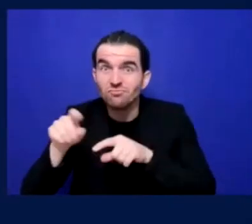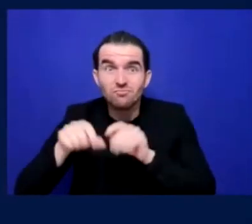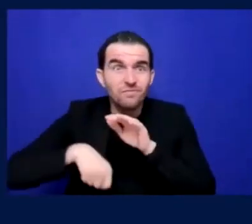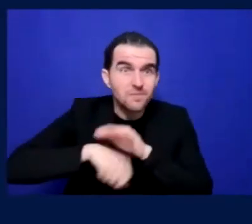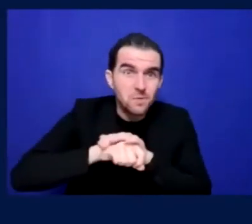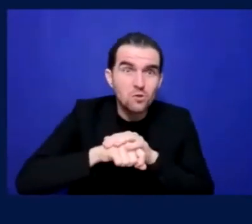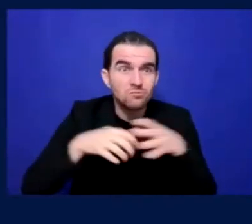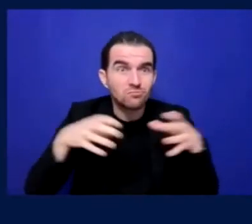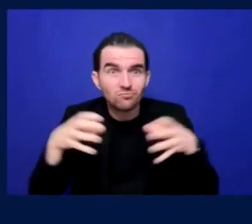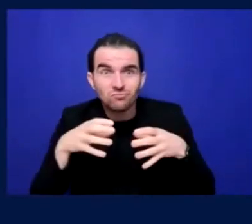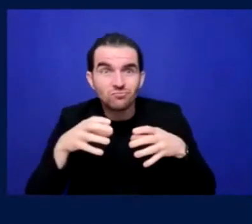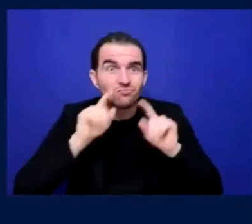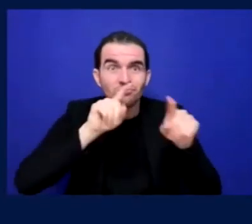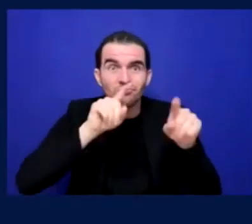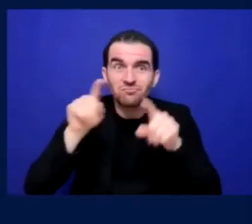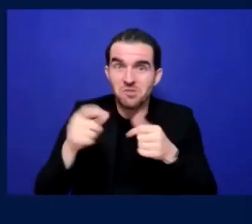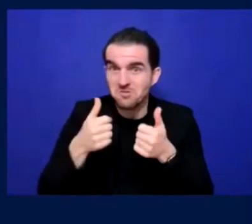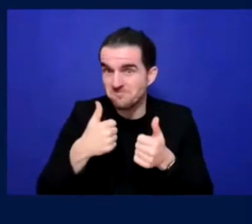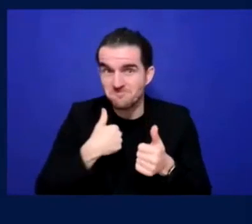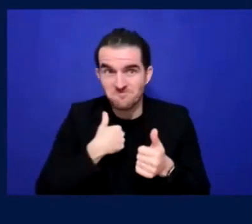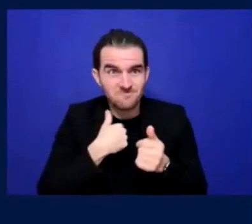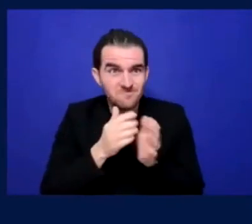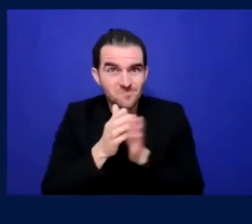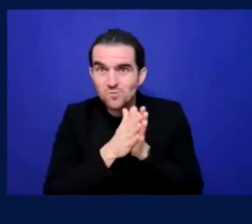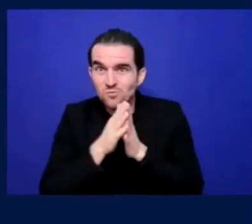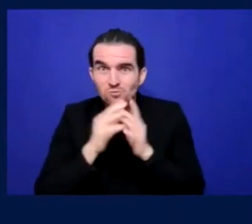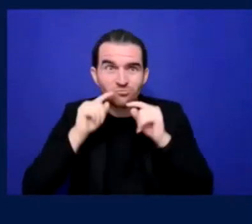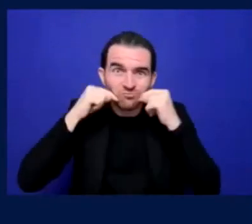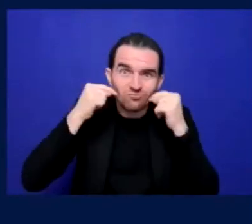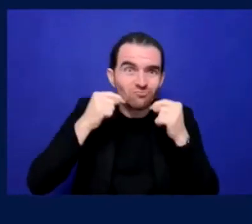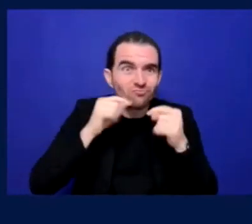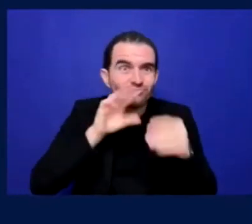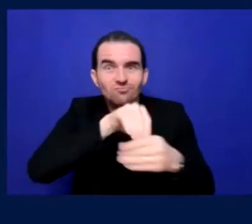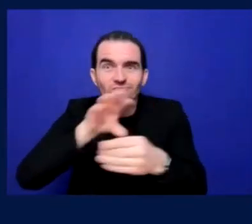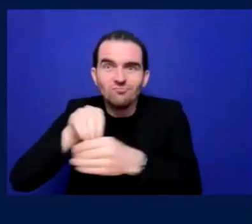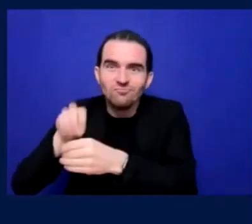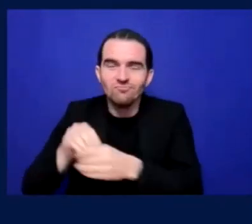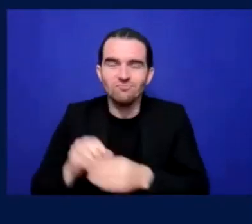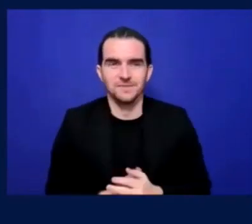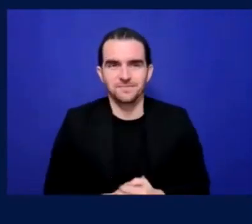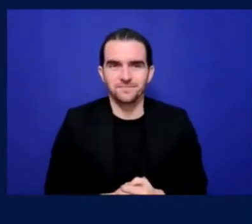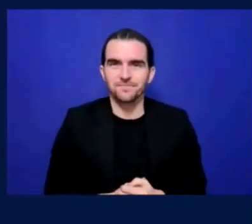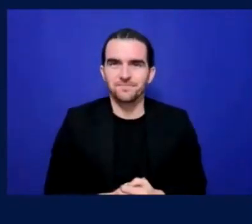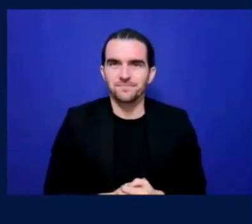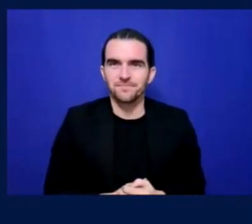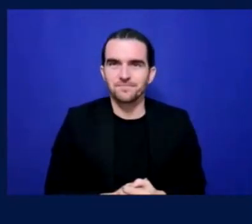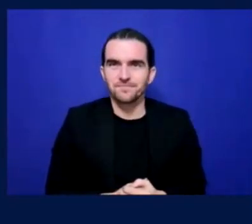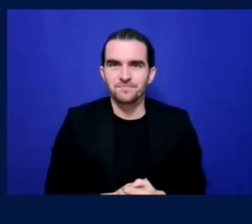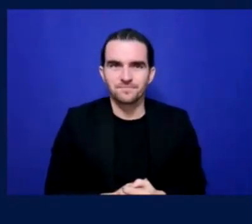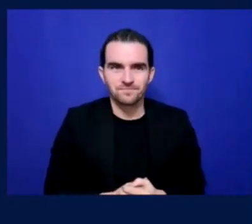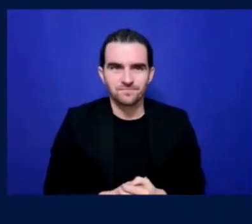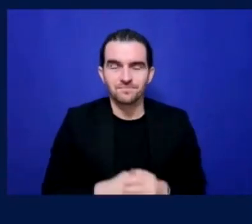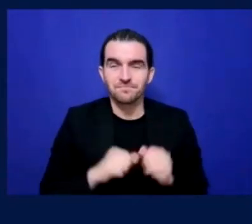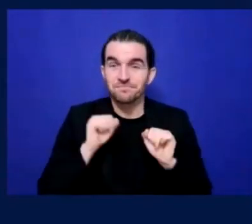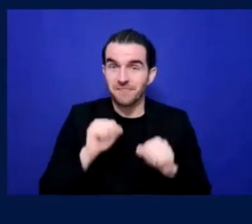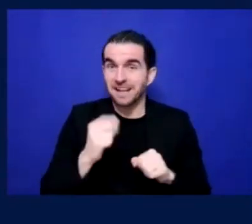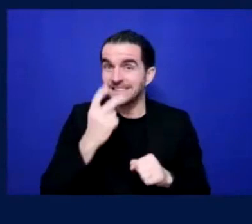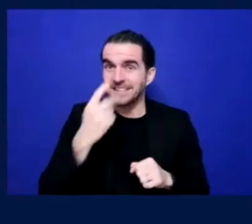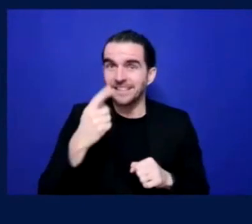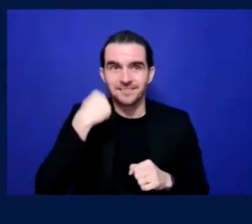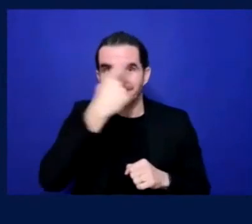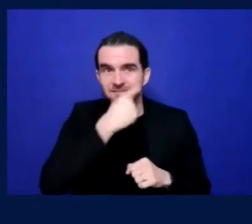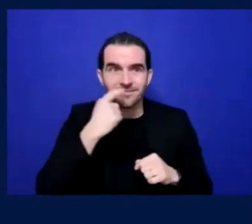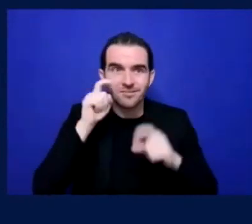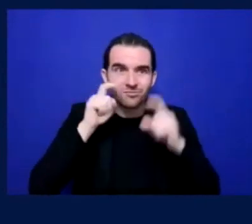why not? Why, why somewhere else? I don't know. Um, you spoke about your experiences, about, um, the, the barriers you faced, um,